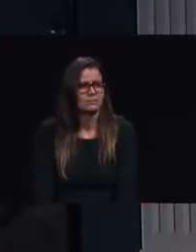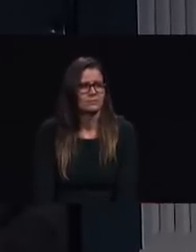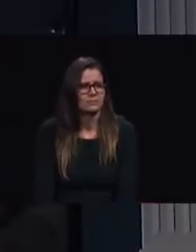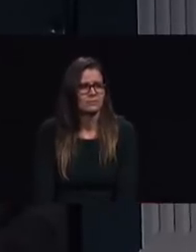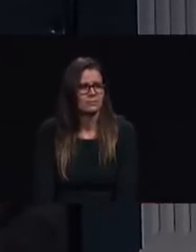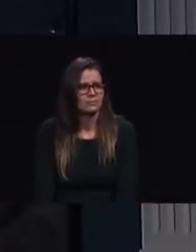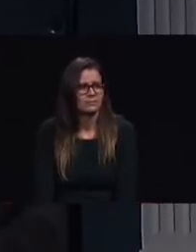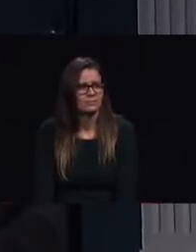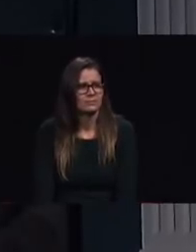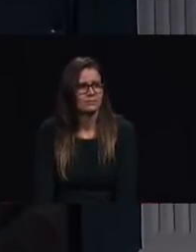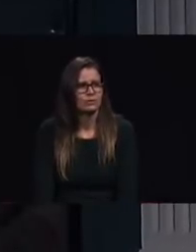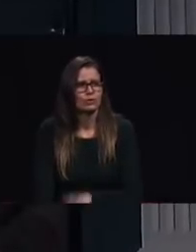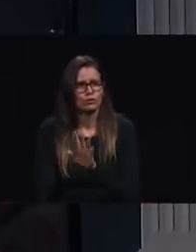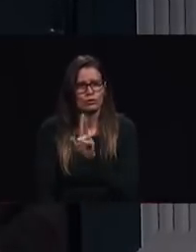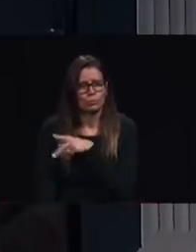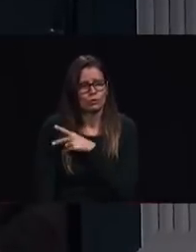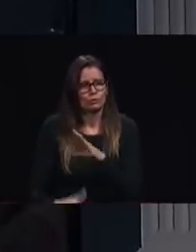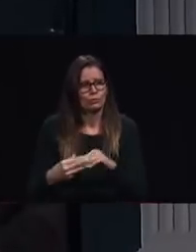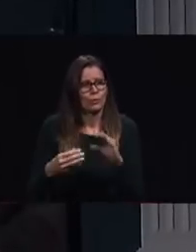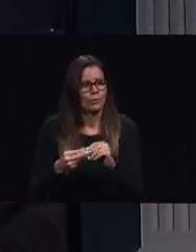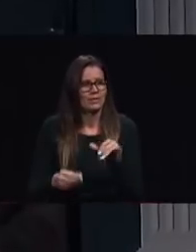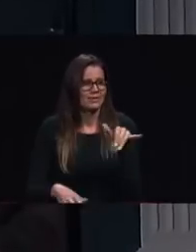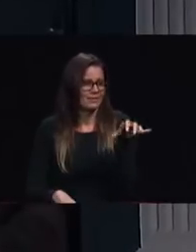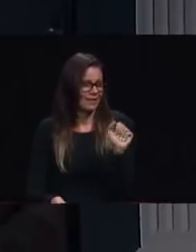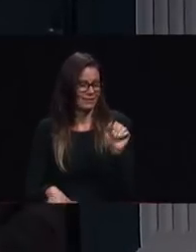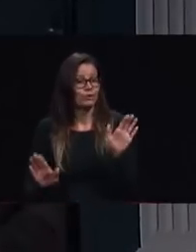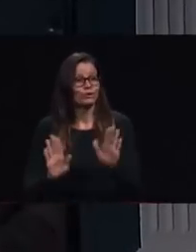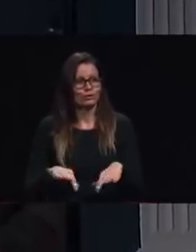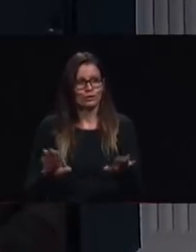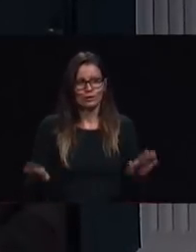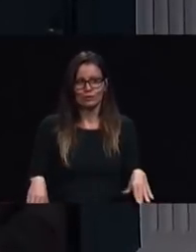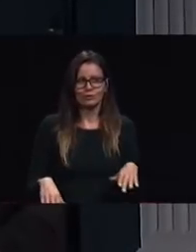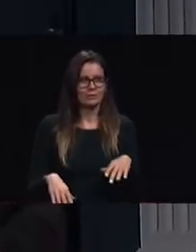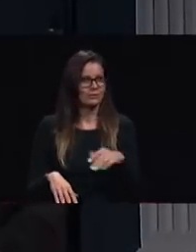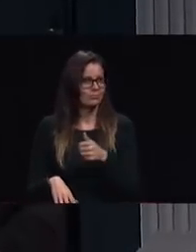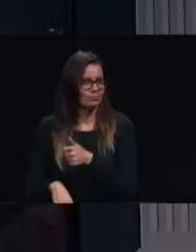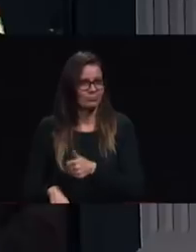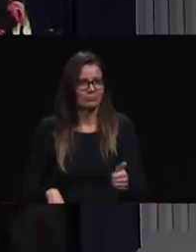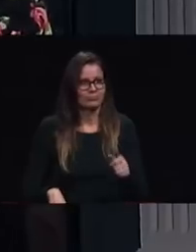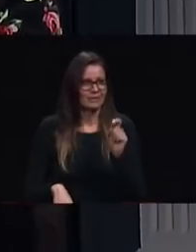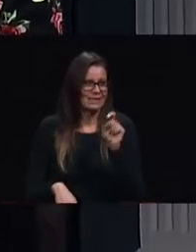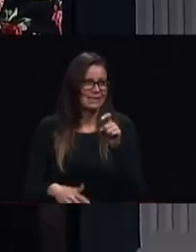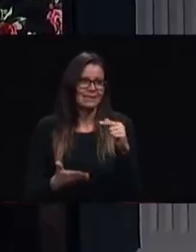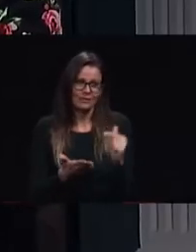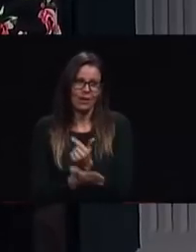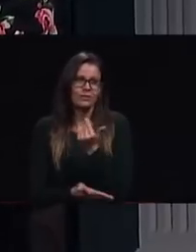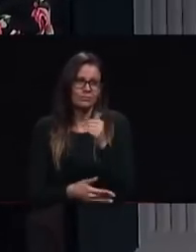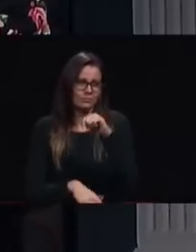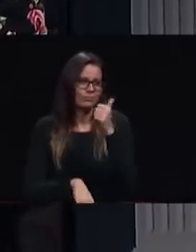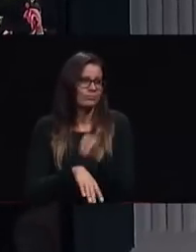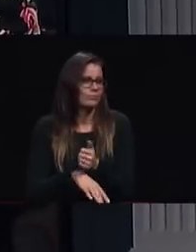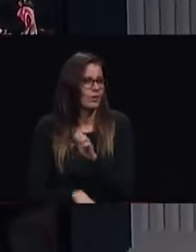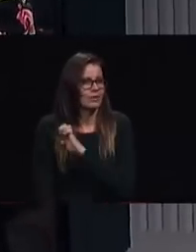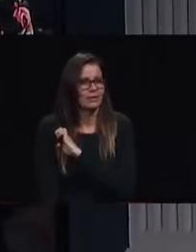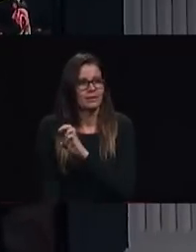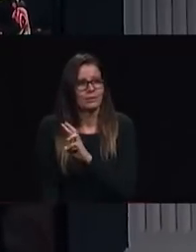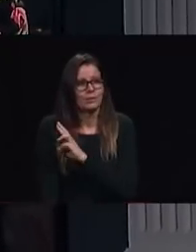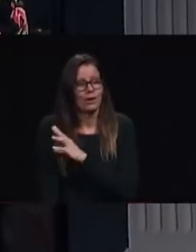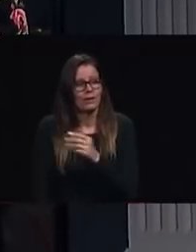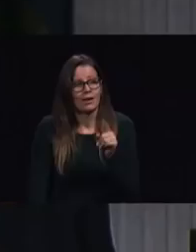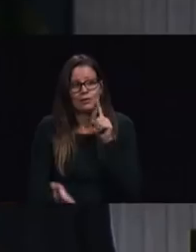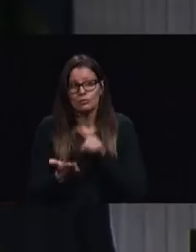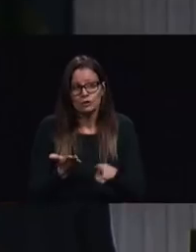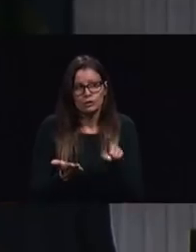yes children need the gospel according to Ellen G. White and research shows that children are most